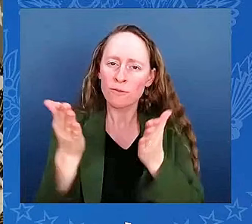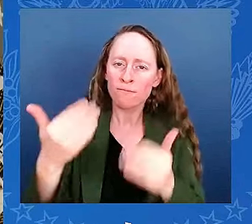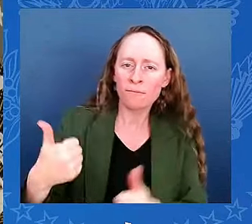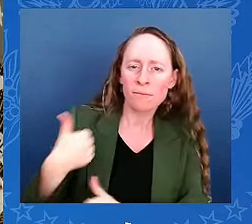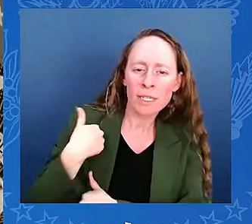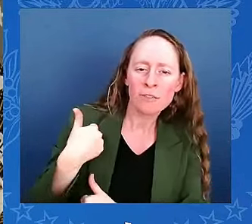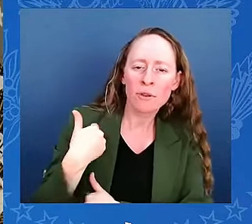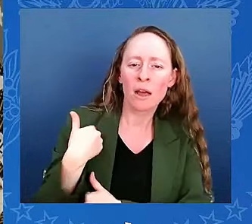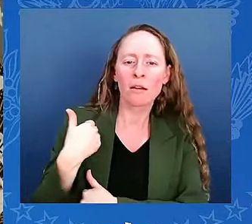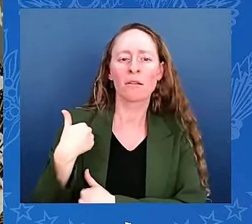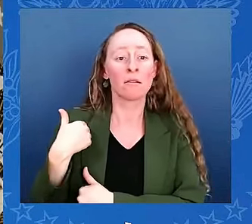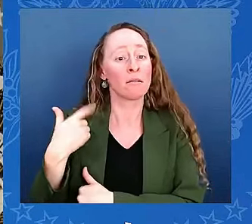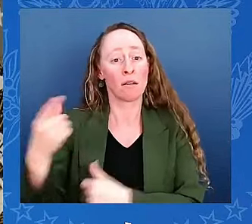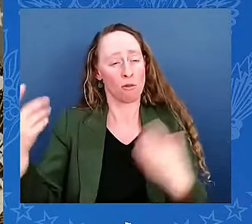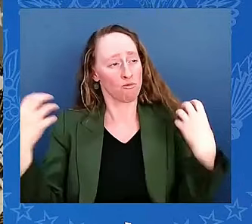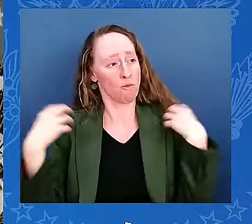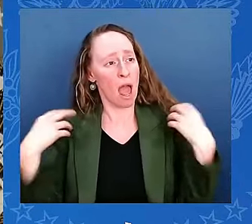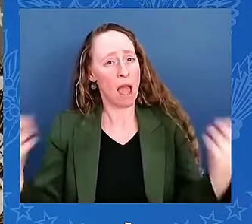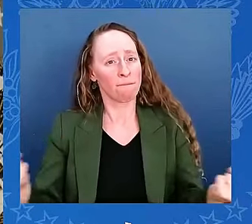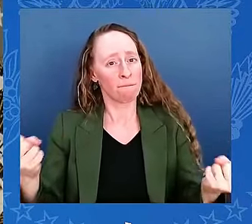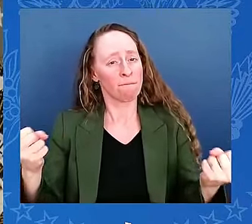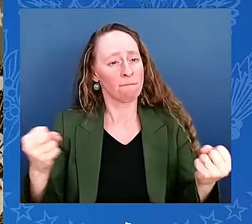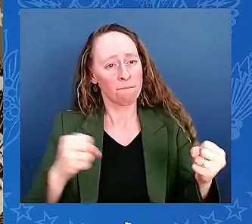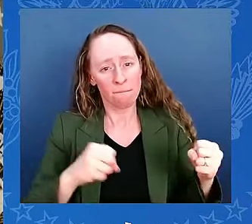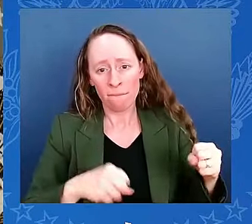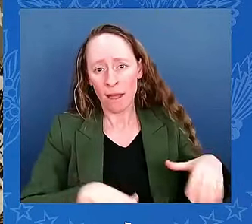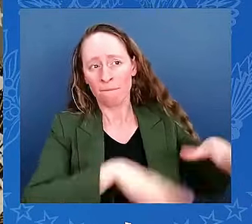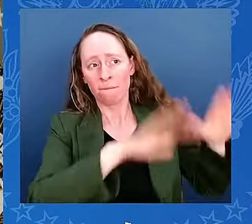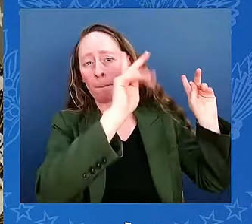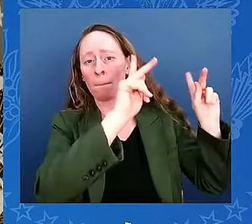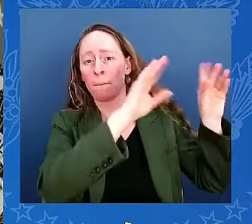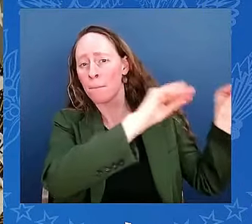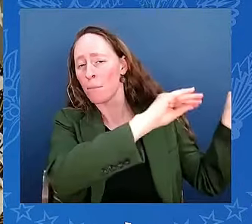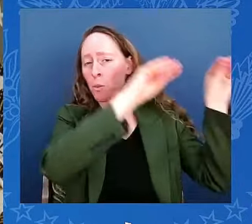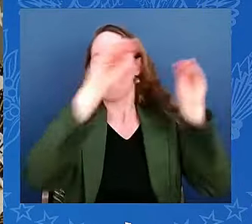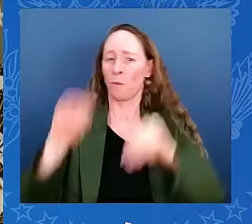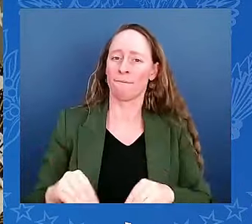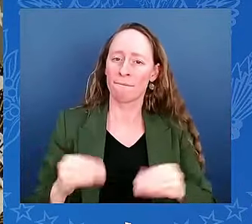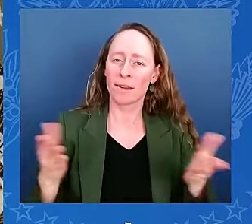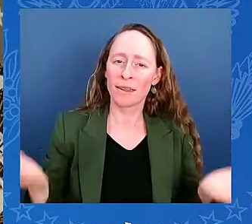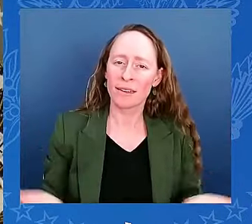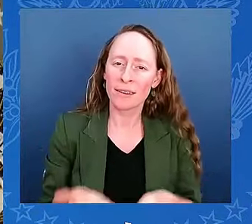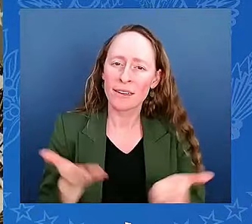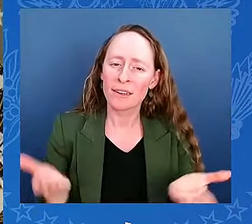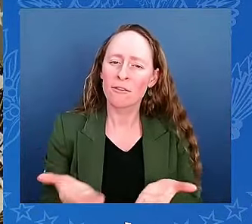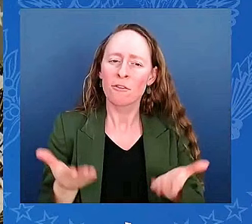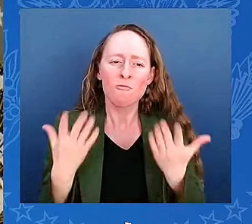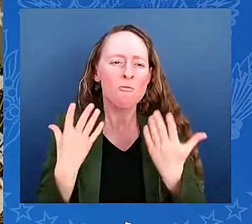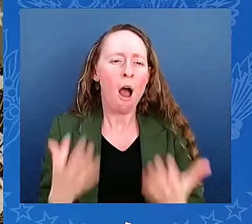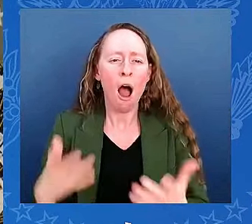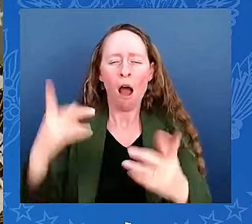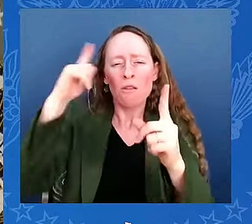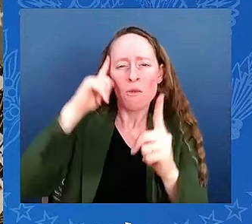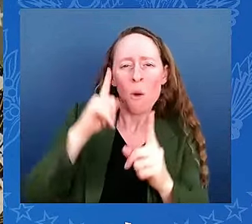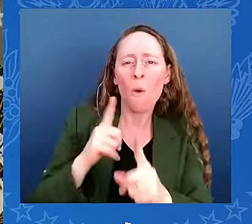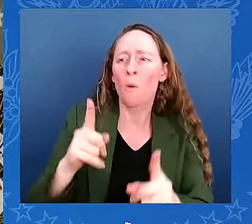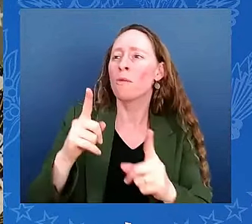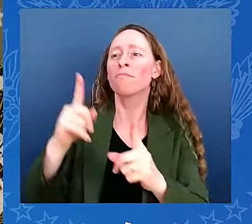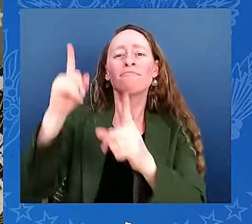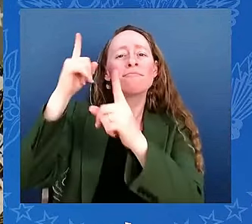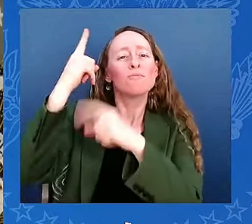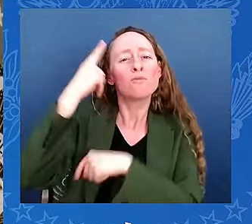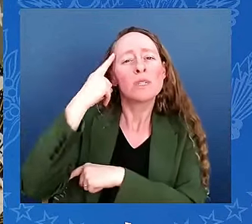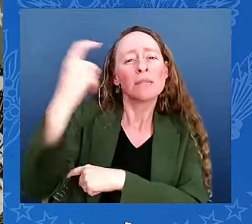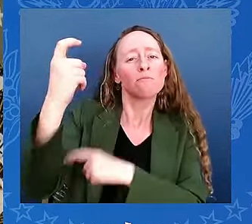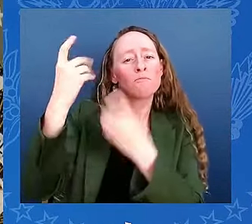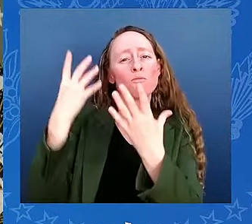With my presidency, I've tried to channel that American spirit by bringing to bear all my experiences and wisdom gained from it to get